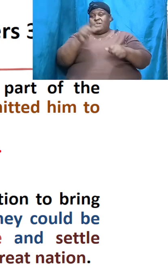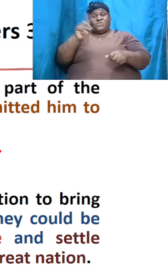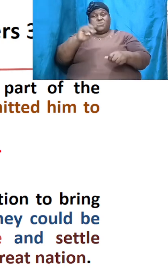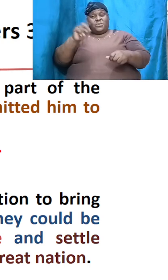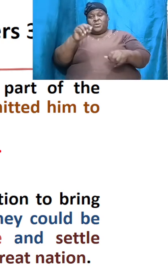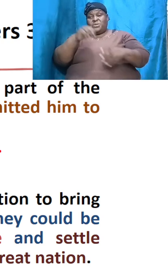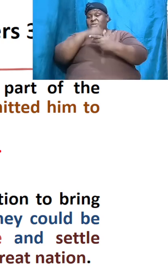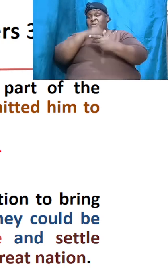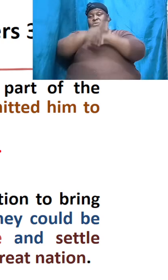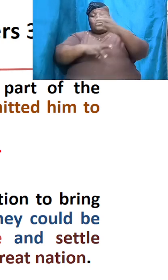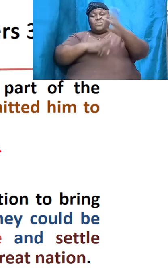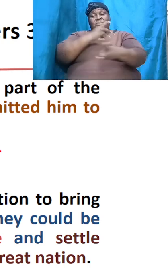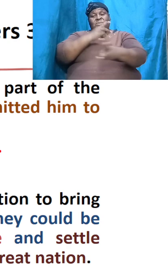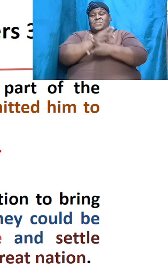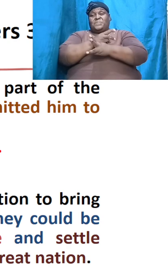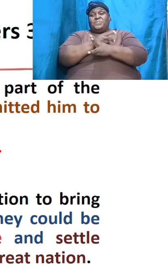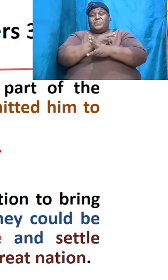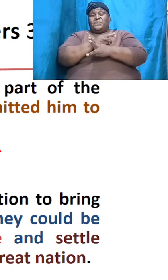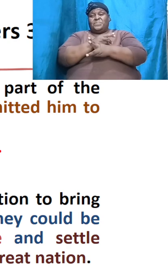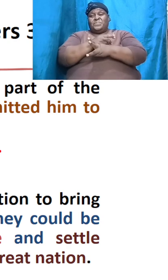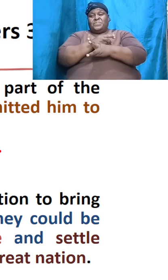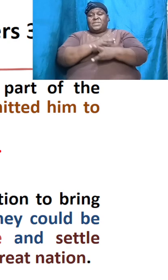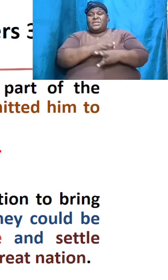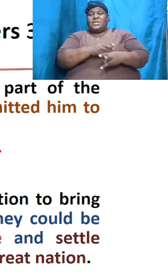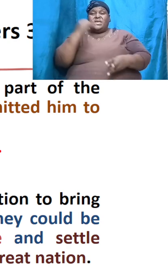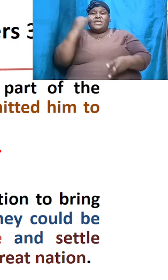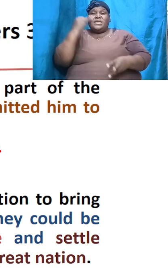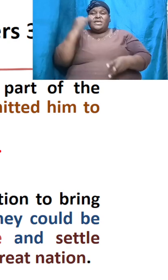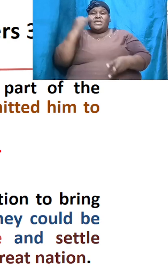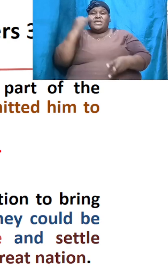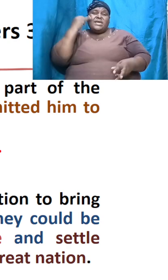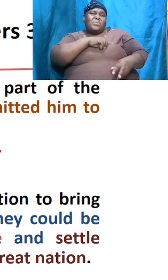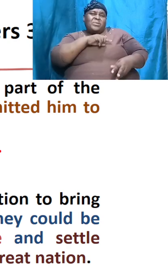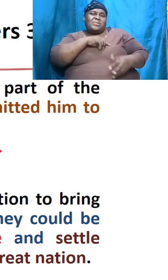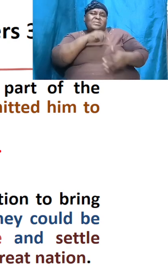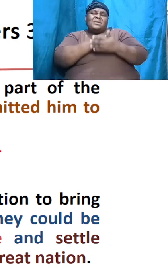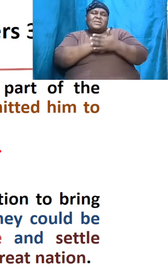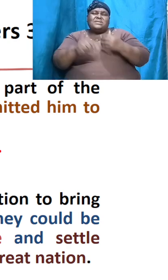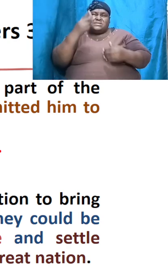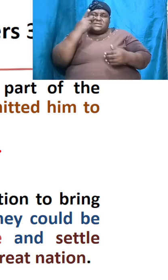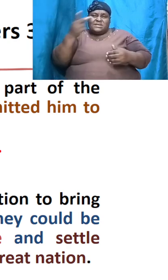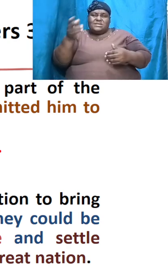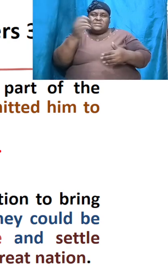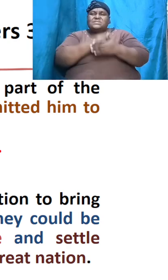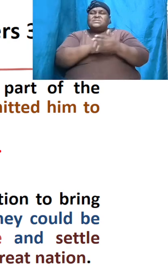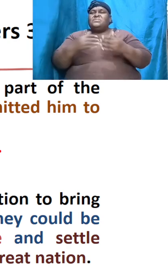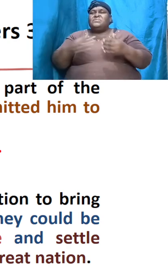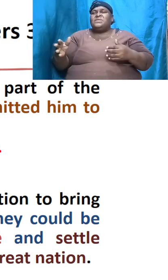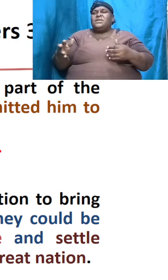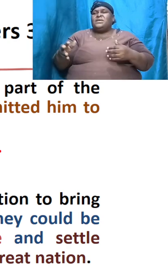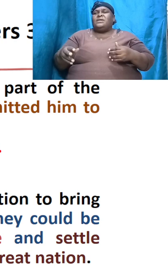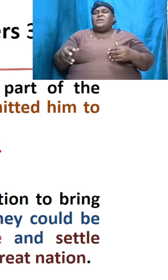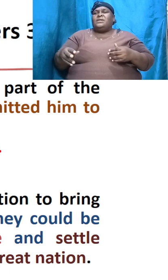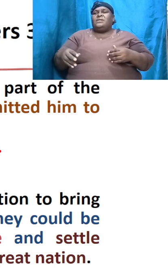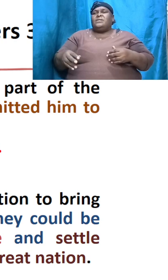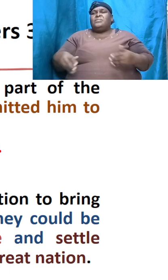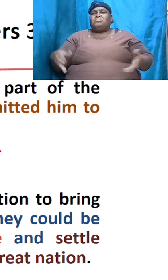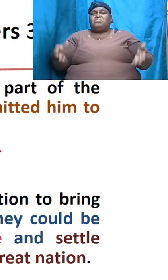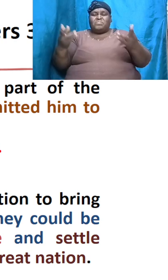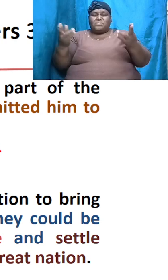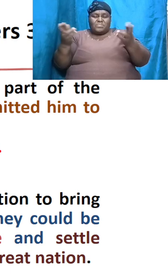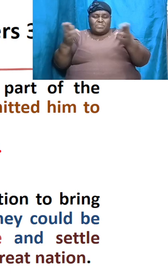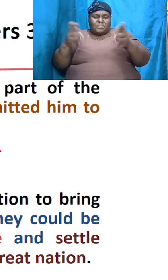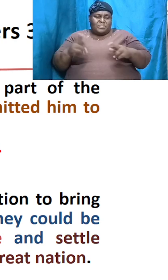wonder brothers and sisters if we are seeing something emerging here already